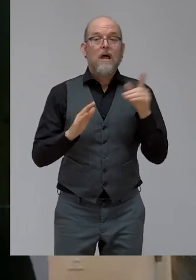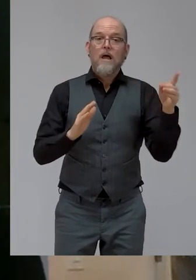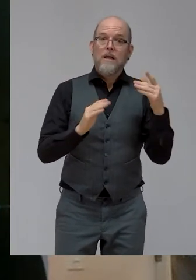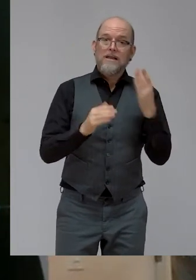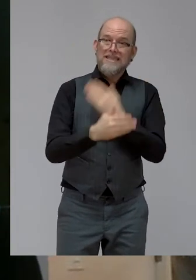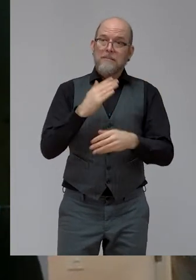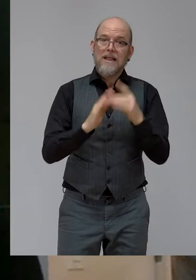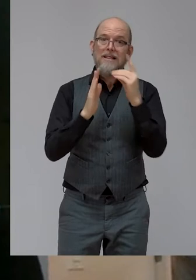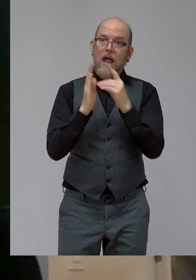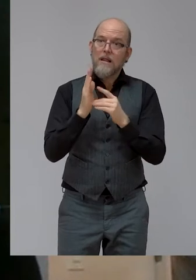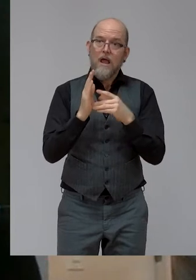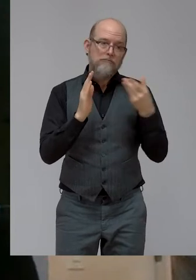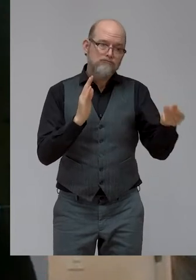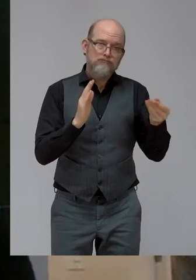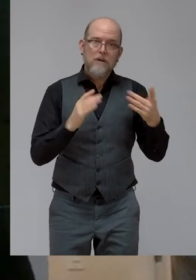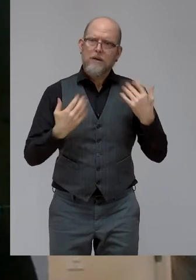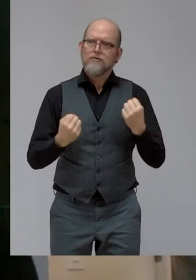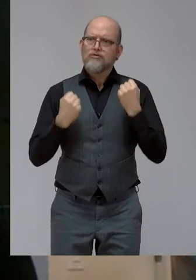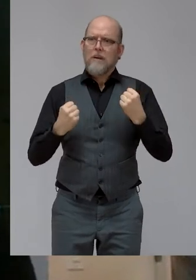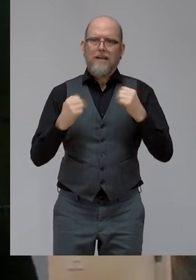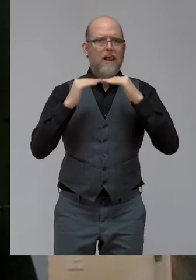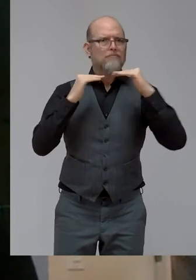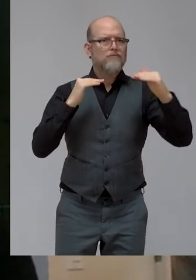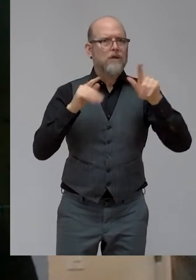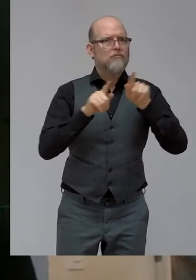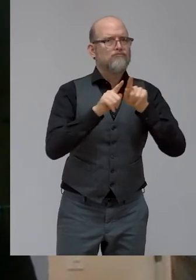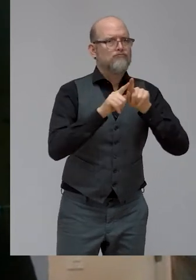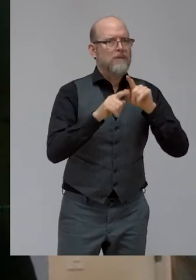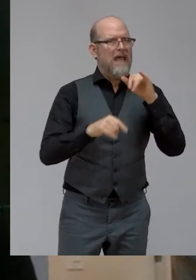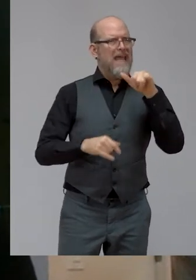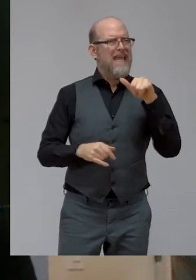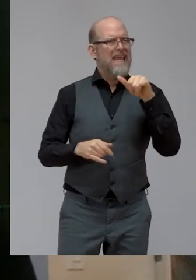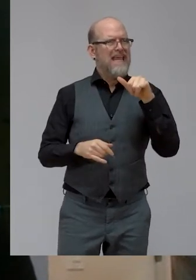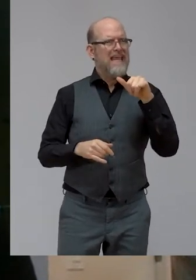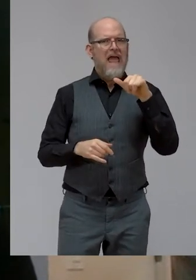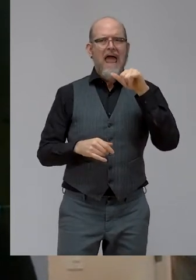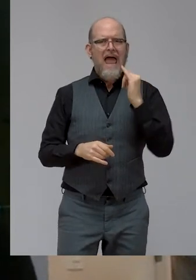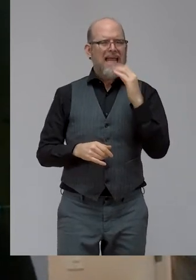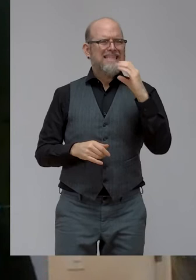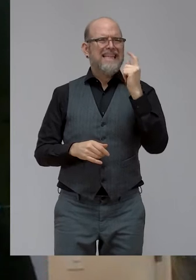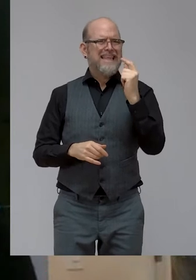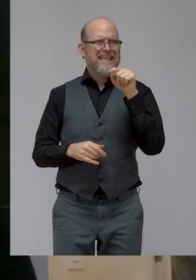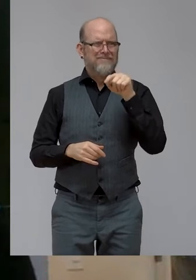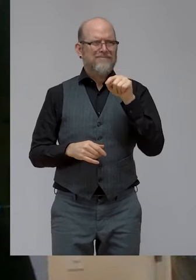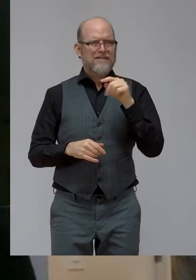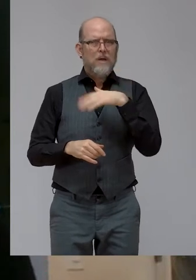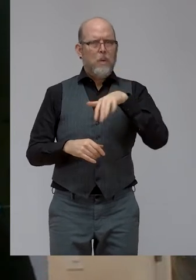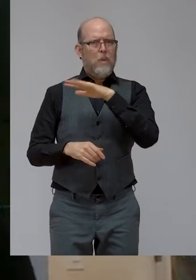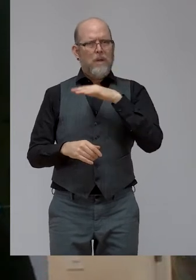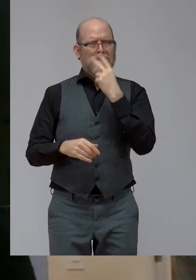know that the use of accessible ICT in most sectors will contribute to a more inclusive